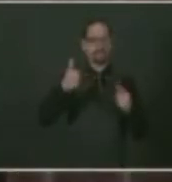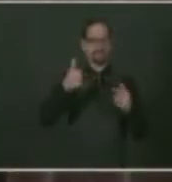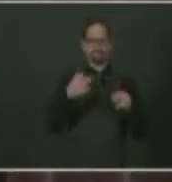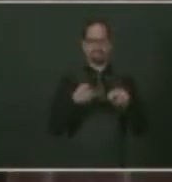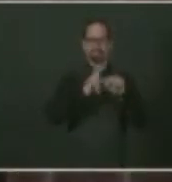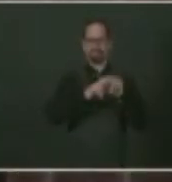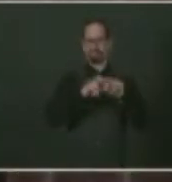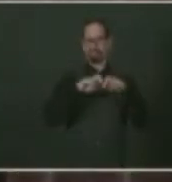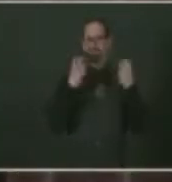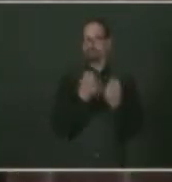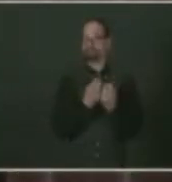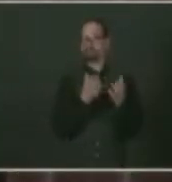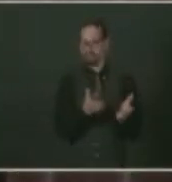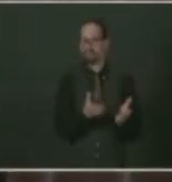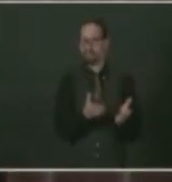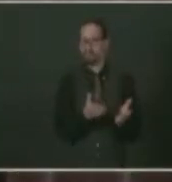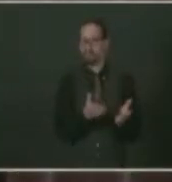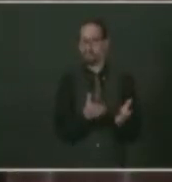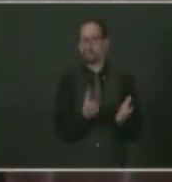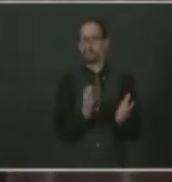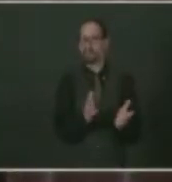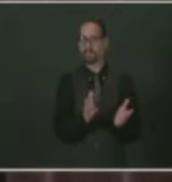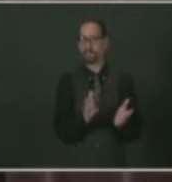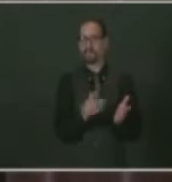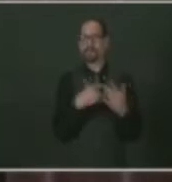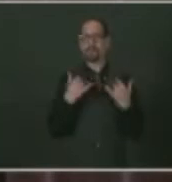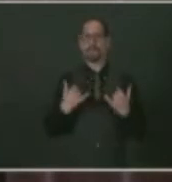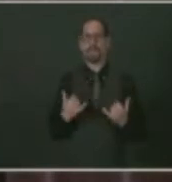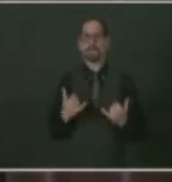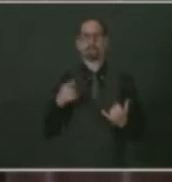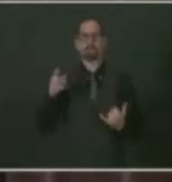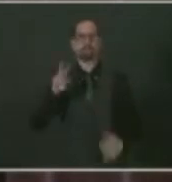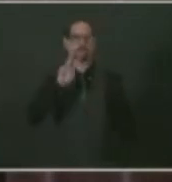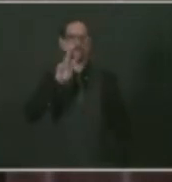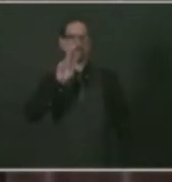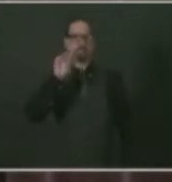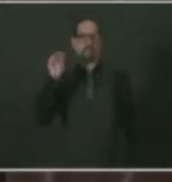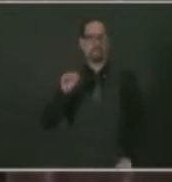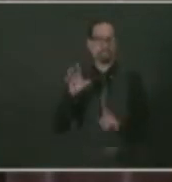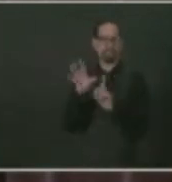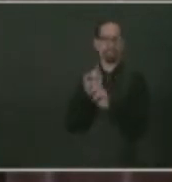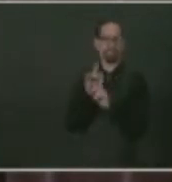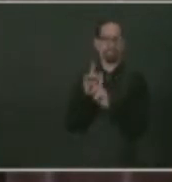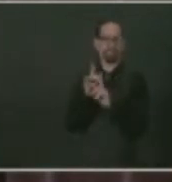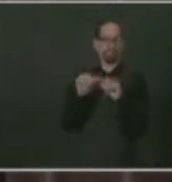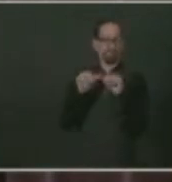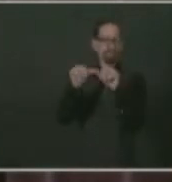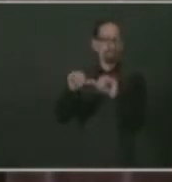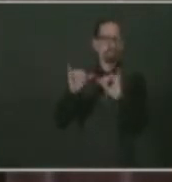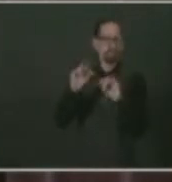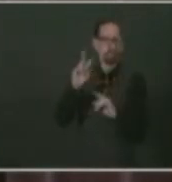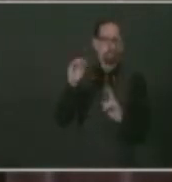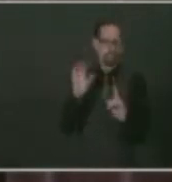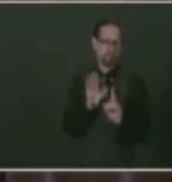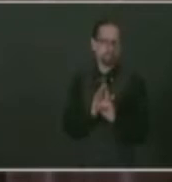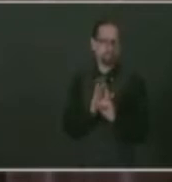arranging or arriving at our 2% infection rate, at a time when every established clinical trial has denied and disproven